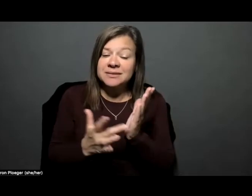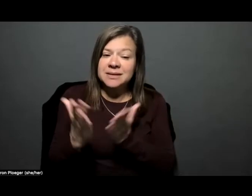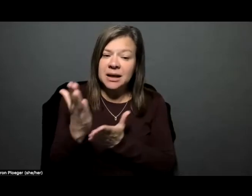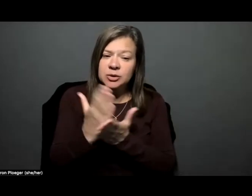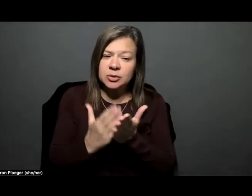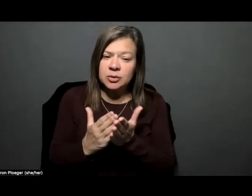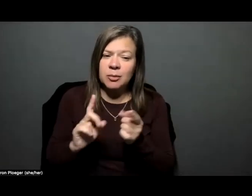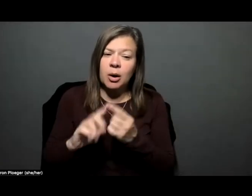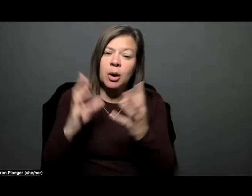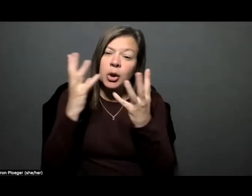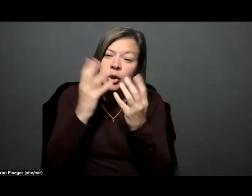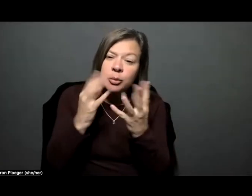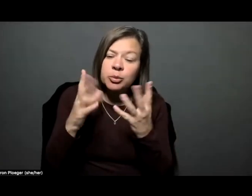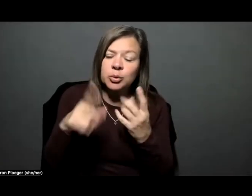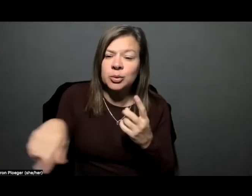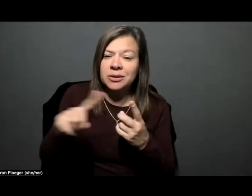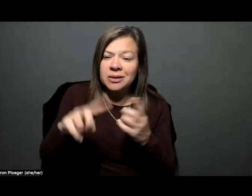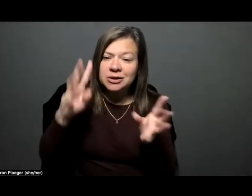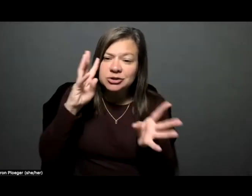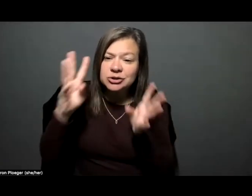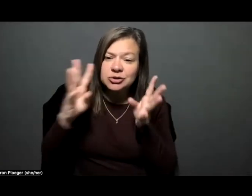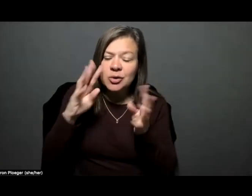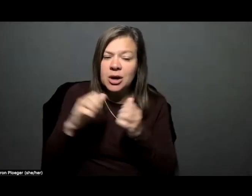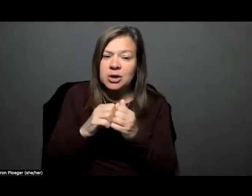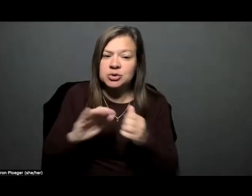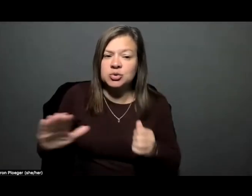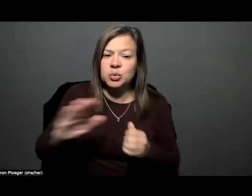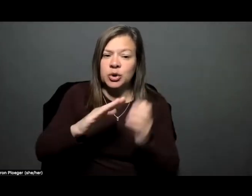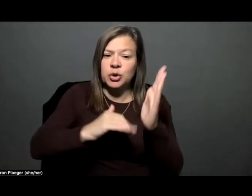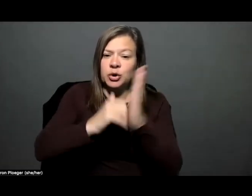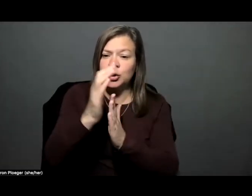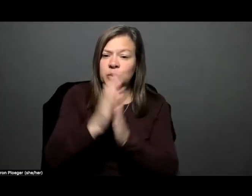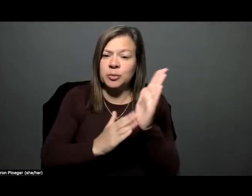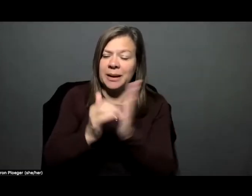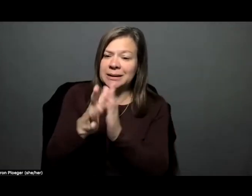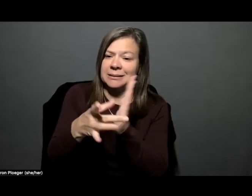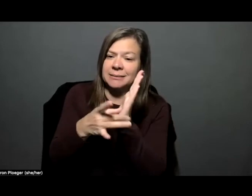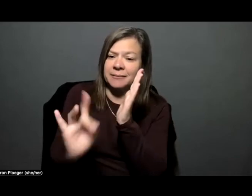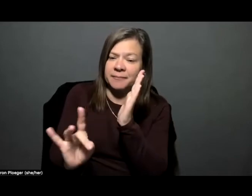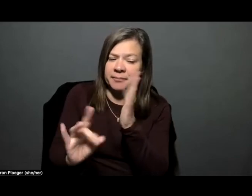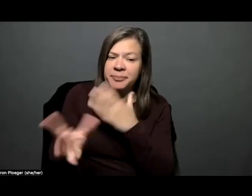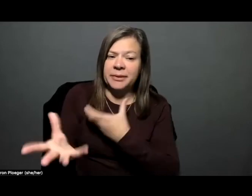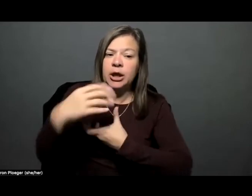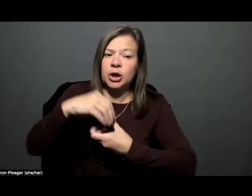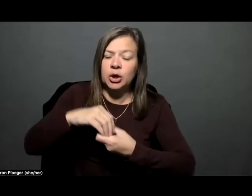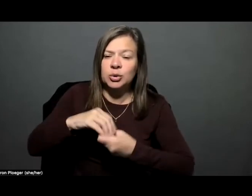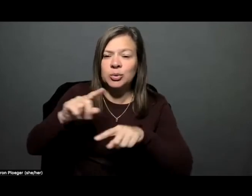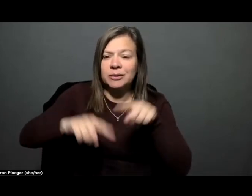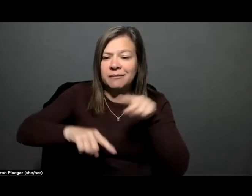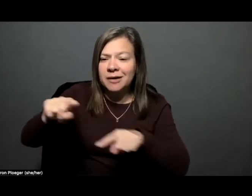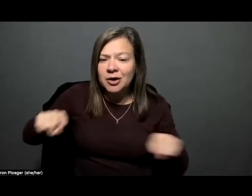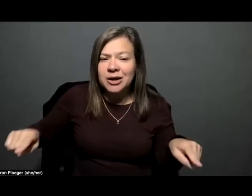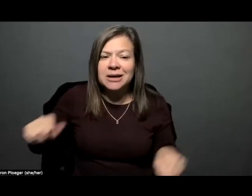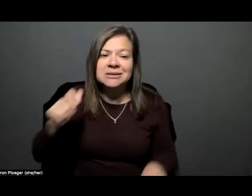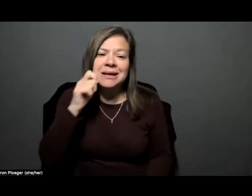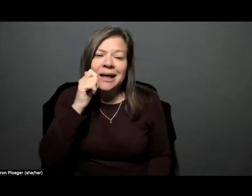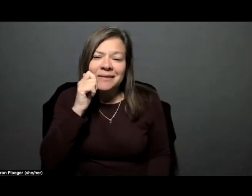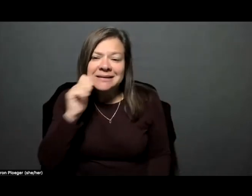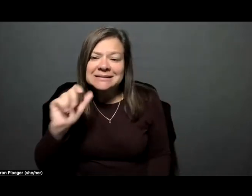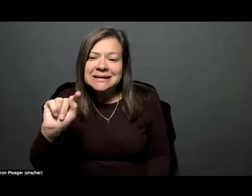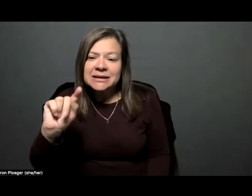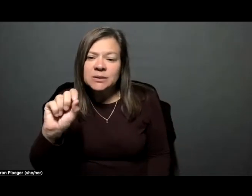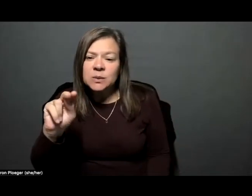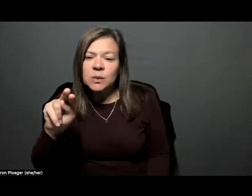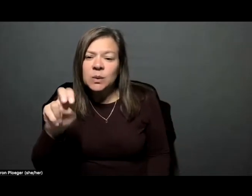the beauty that she creates with her painting techniques, including the variation in skin tones in her portraits,